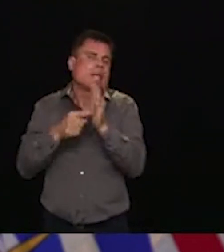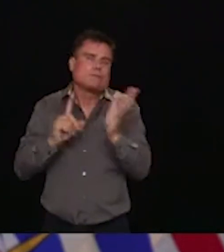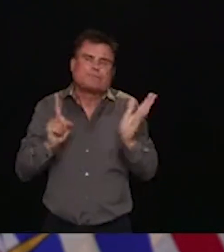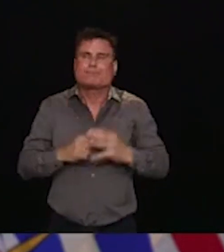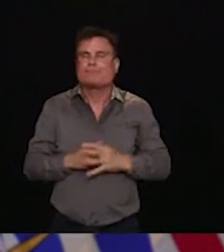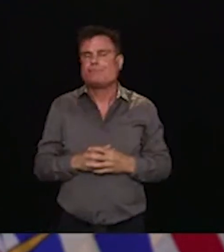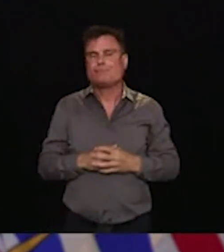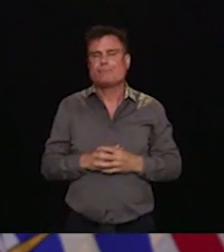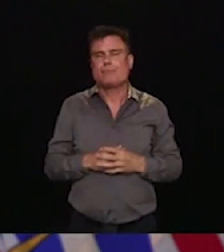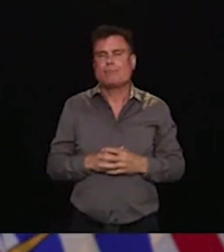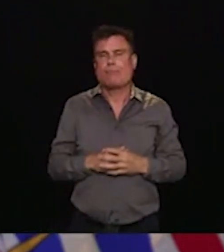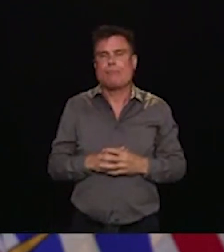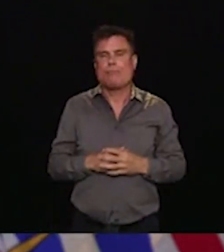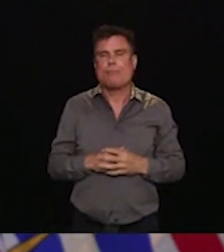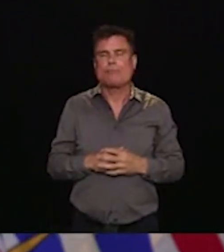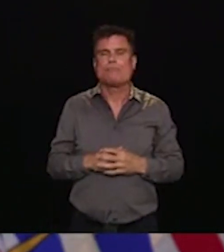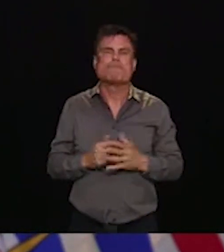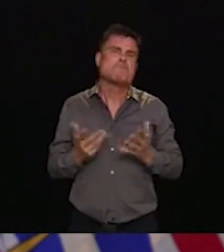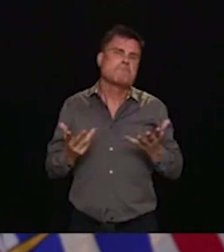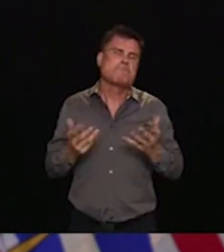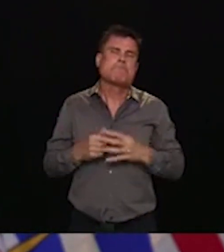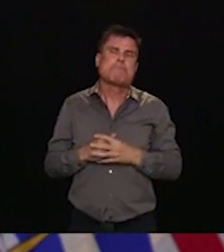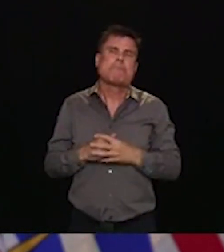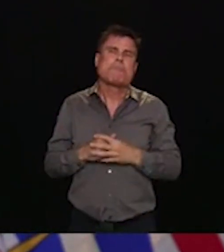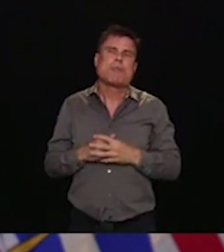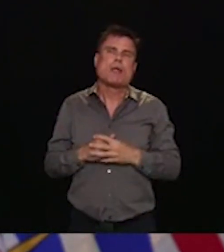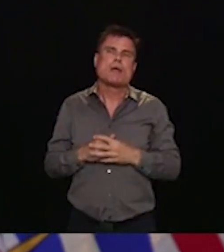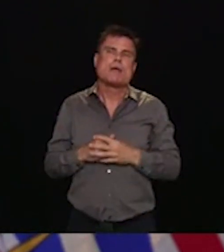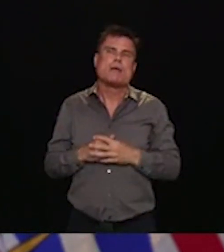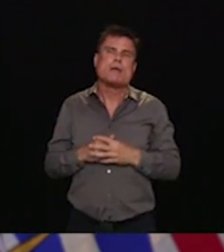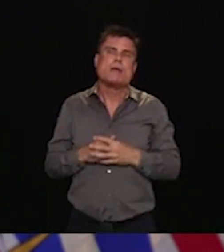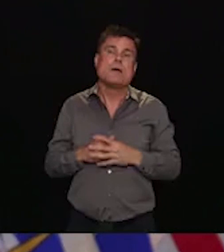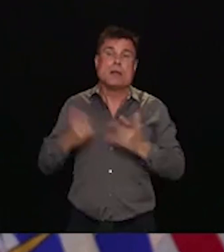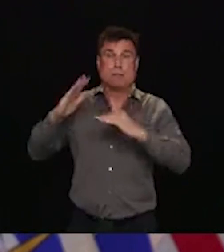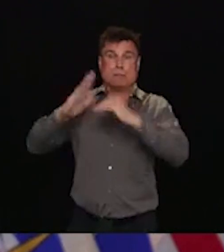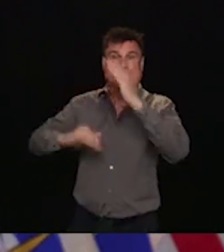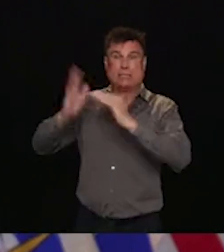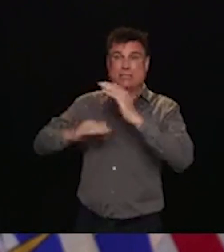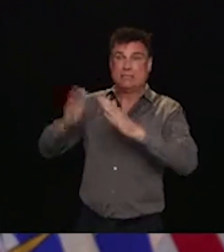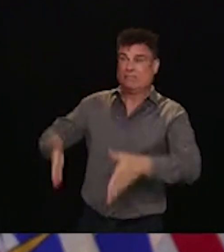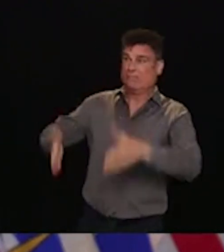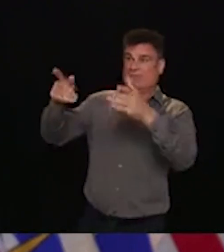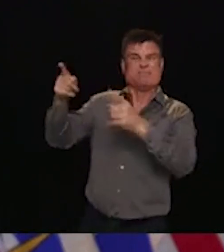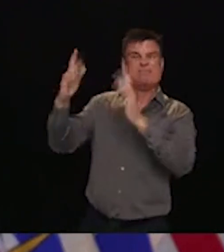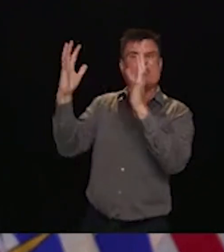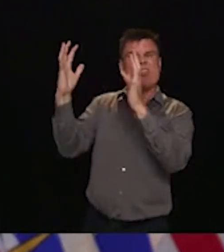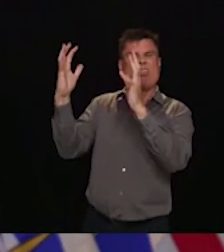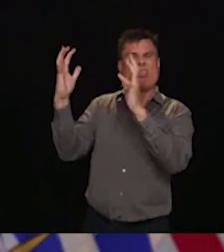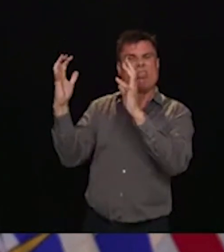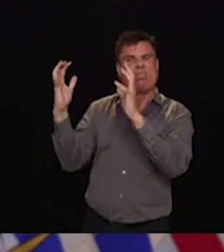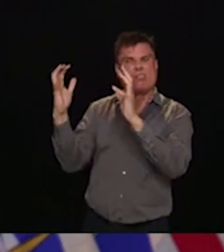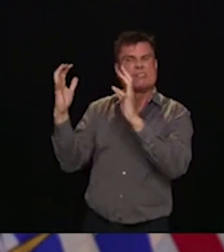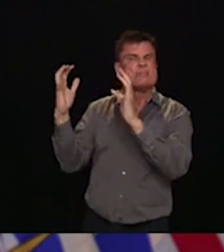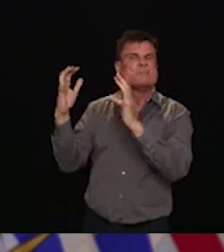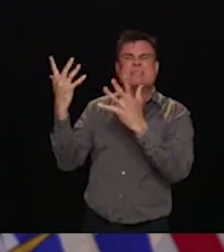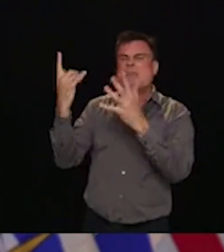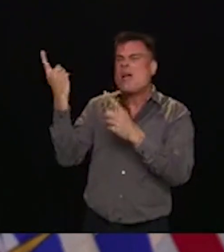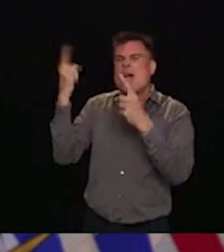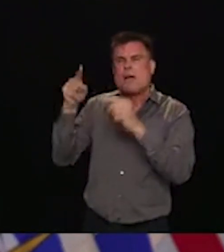depreciation reporting to help strata's better plan for future maintenance and set aside funds for